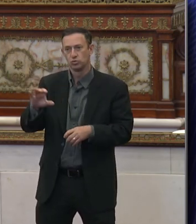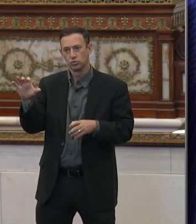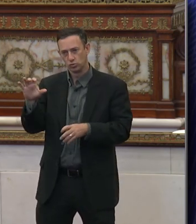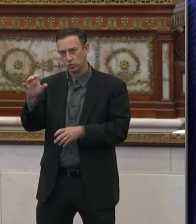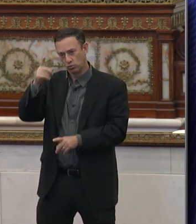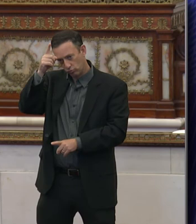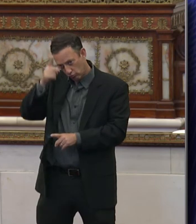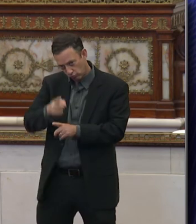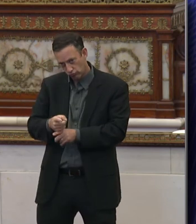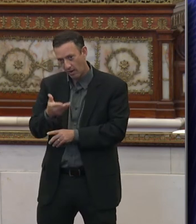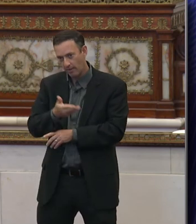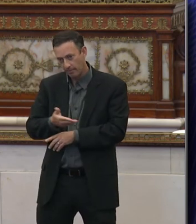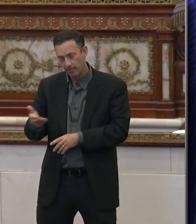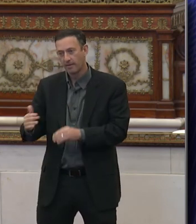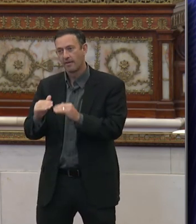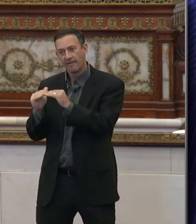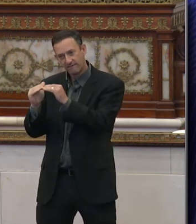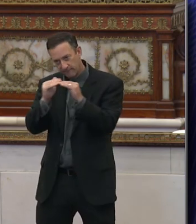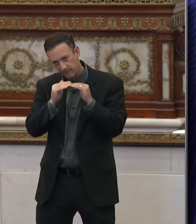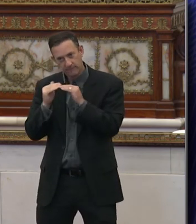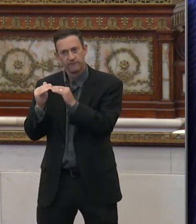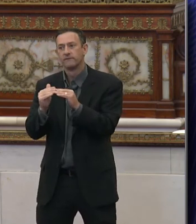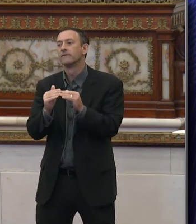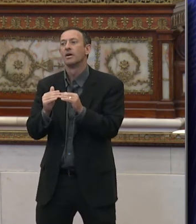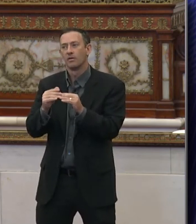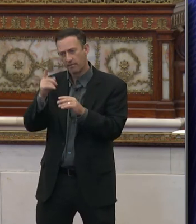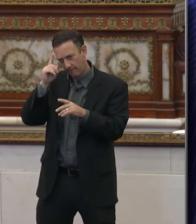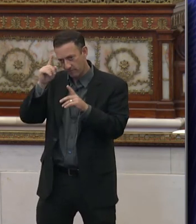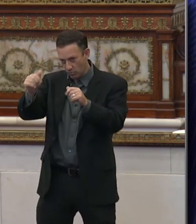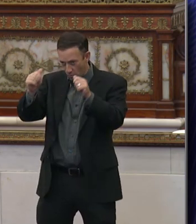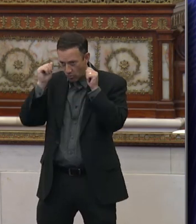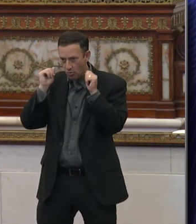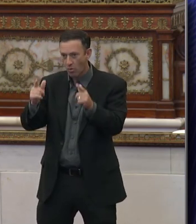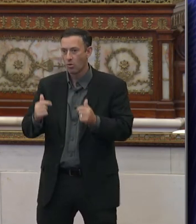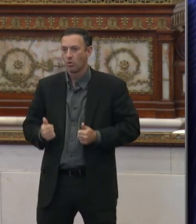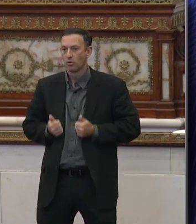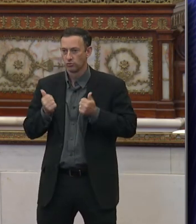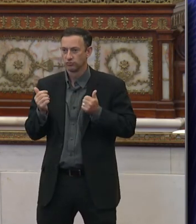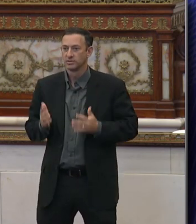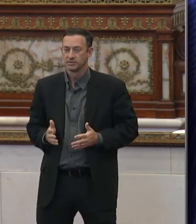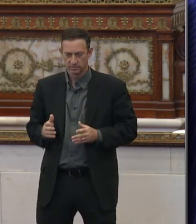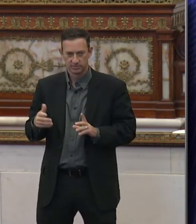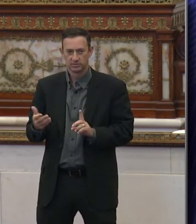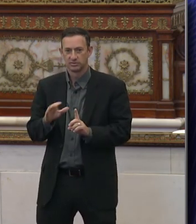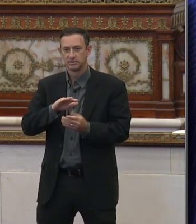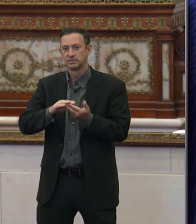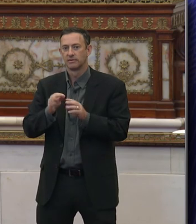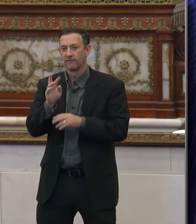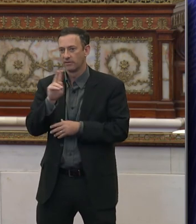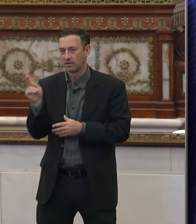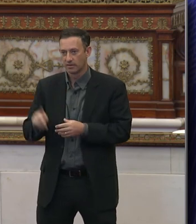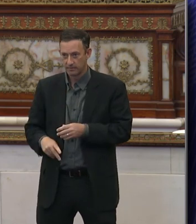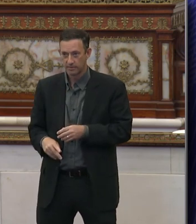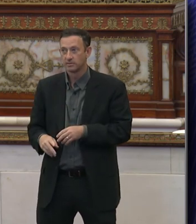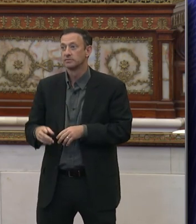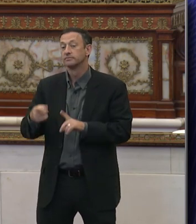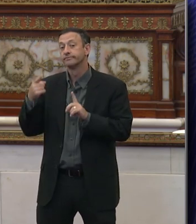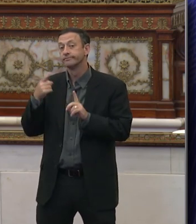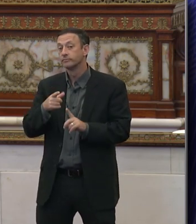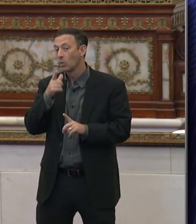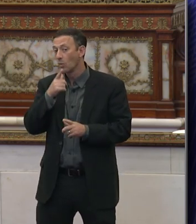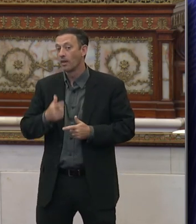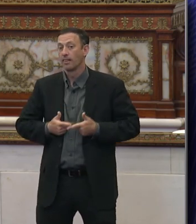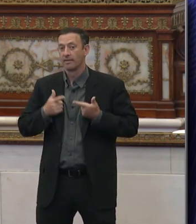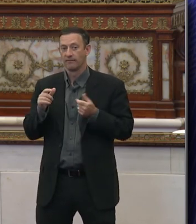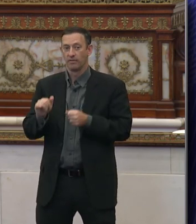right thing to do, what is the fair thing to do for all residents of the city of Philadelphia, and particularly those who live